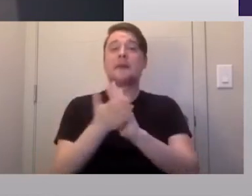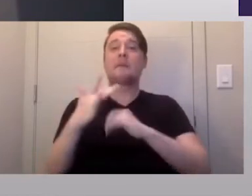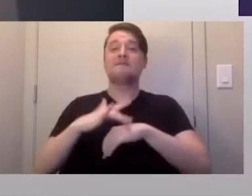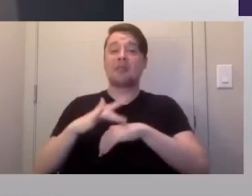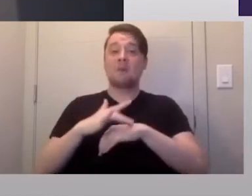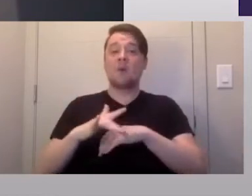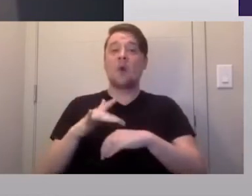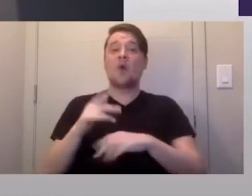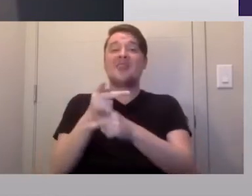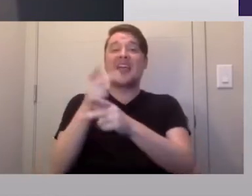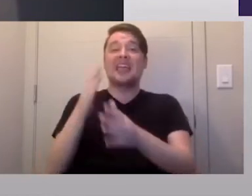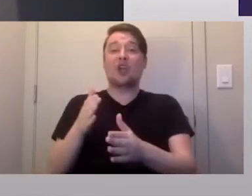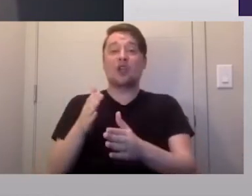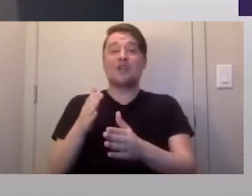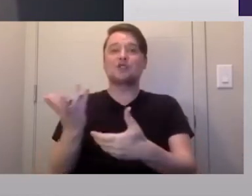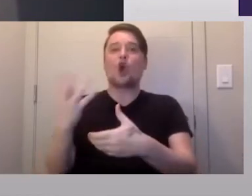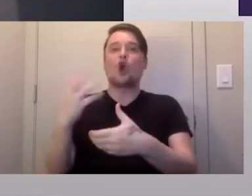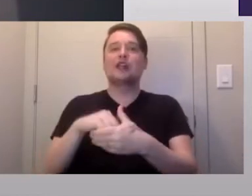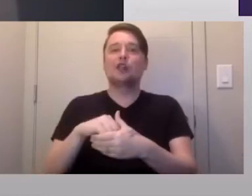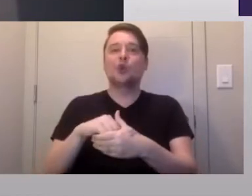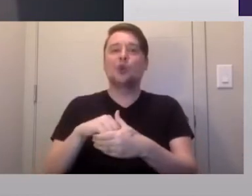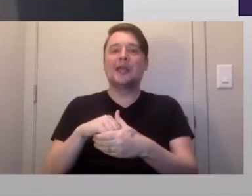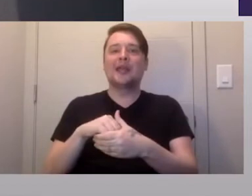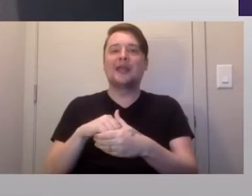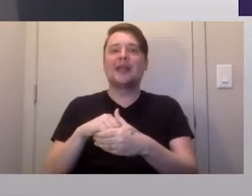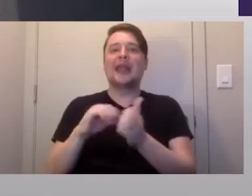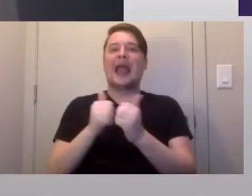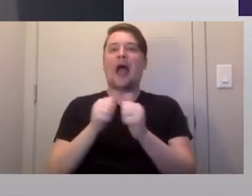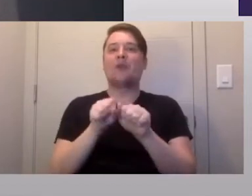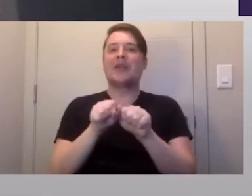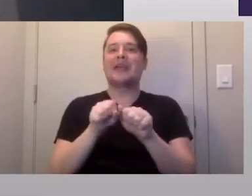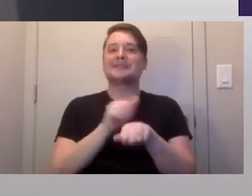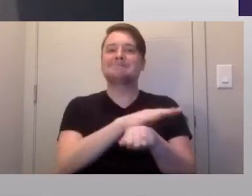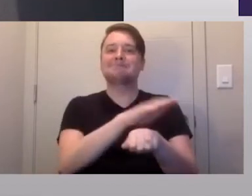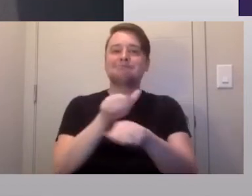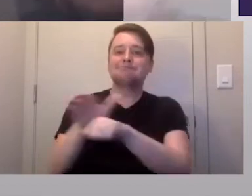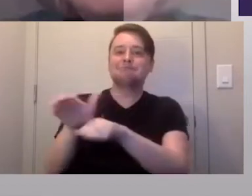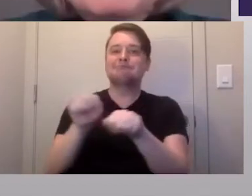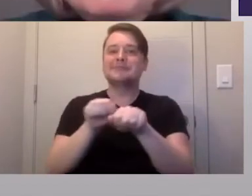that caregivers are included in the distribution of that equipment.